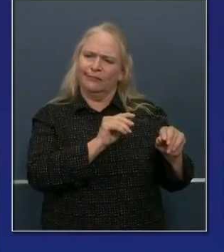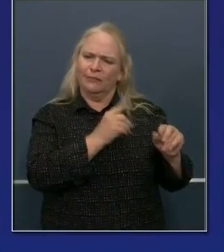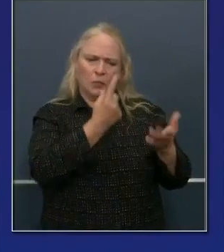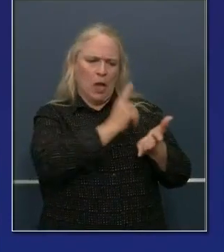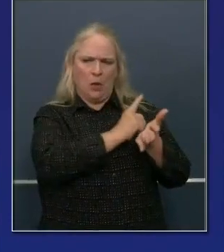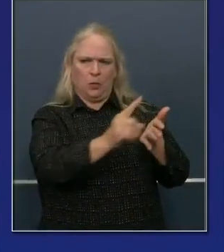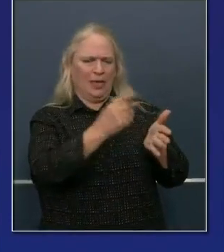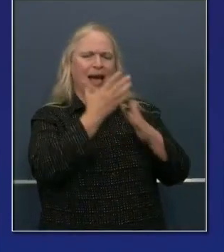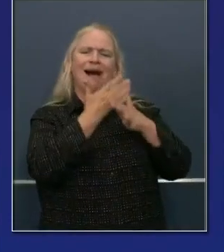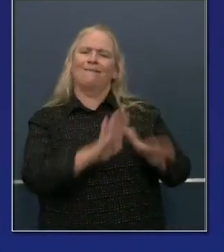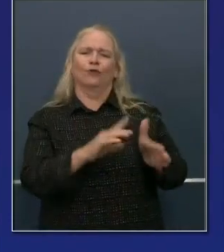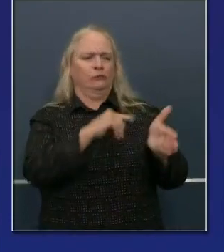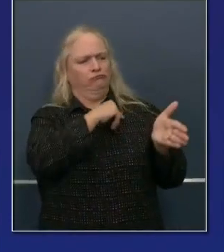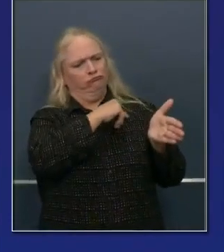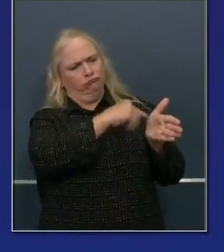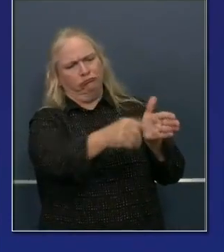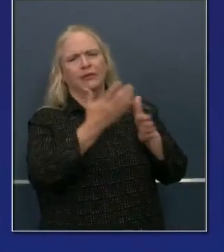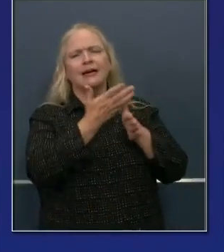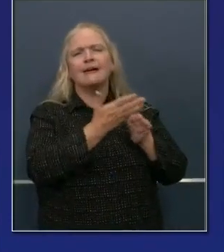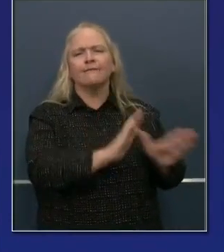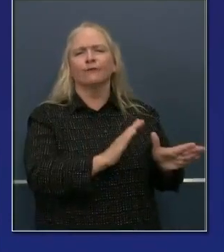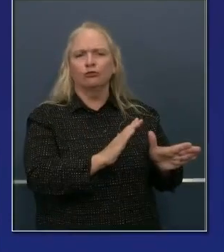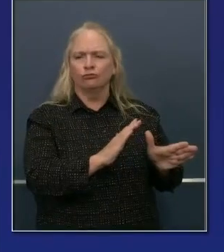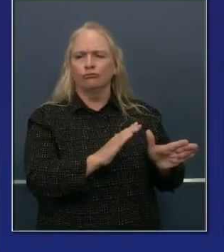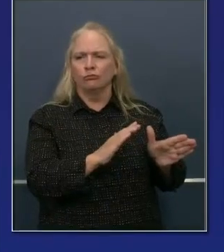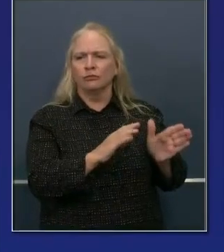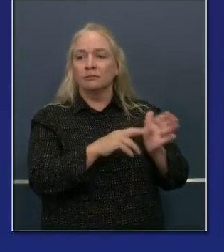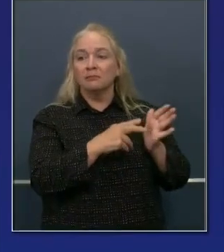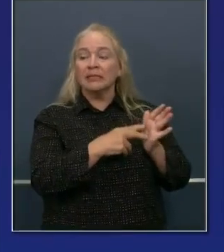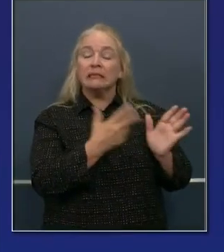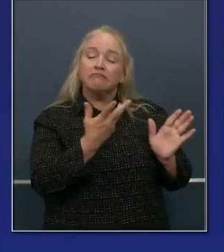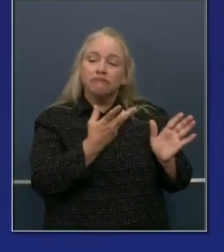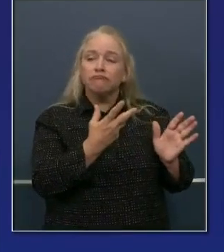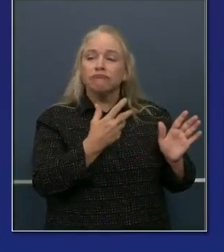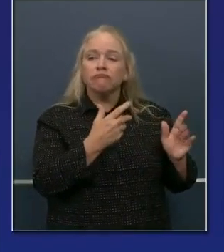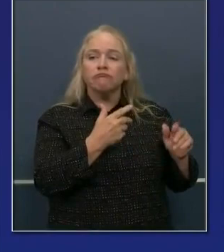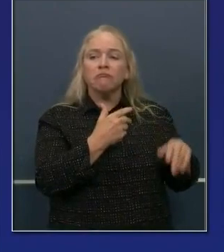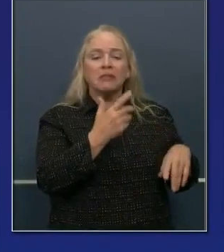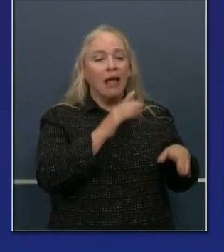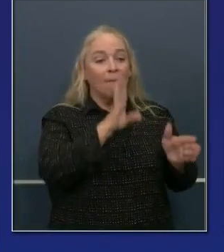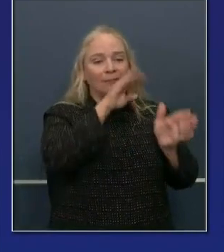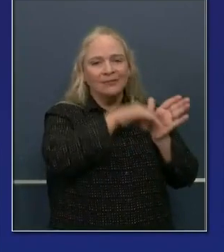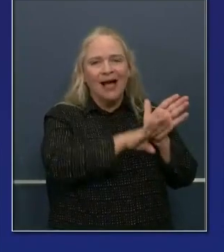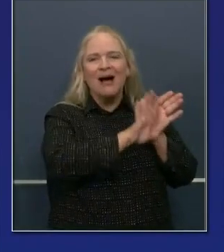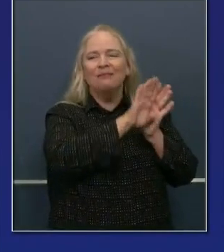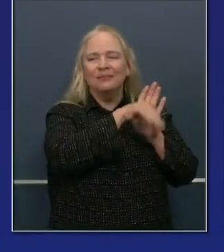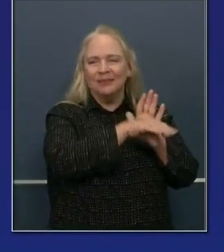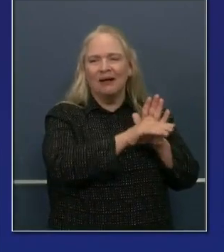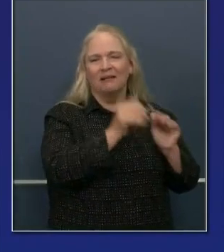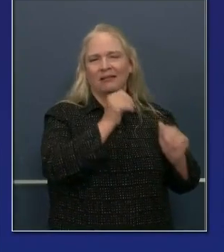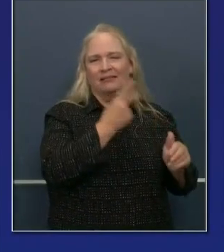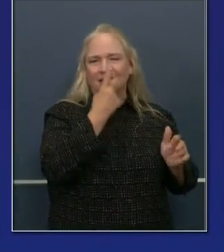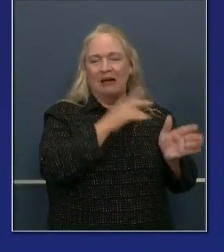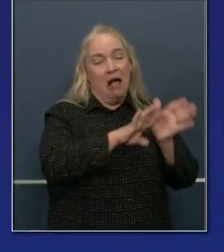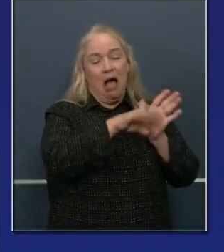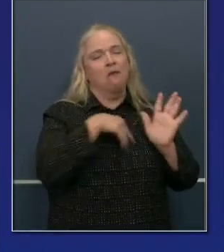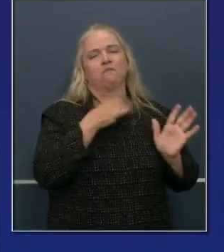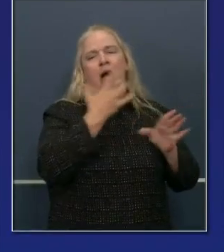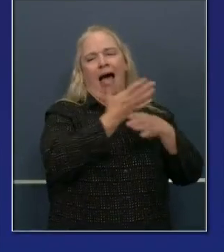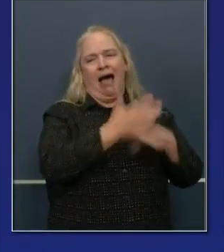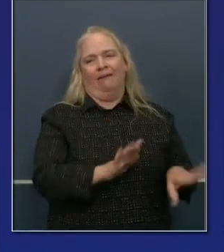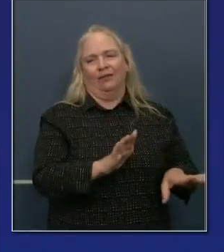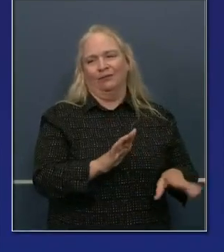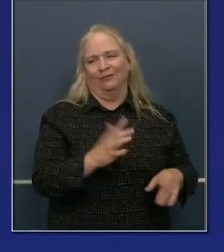can go up and down, they can mislead, they generate a headline, but don't necessarily tell you what the trend lines are. Those seven-day